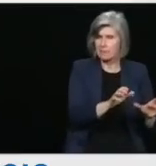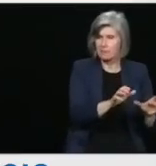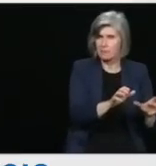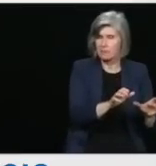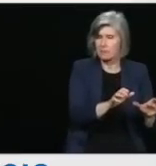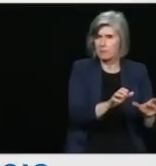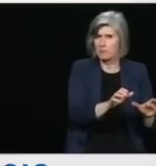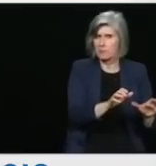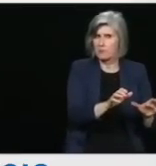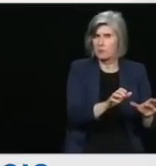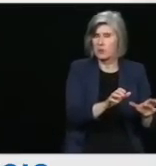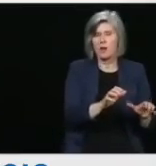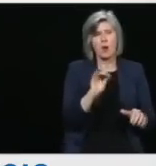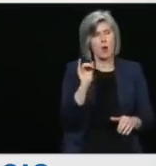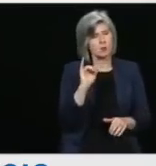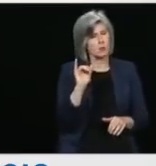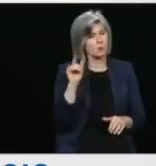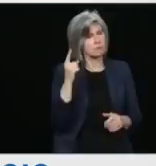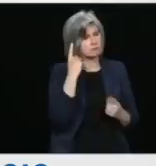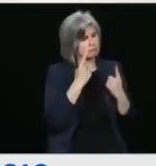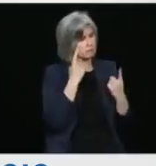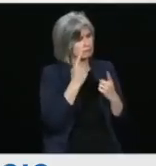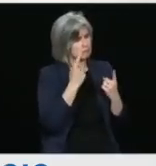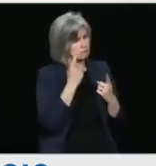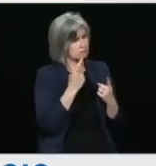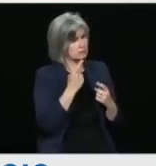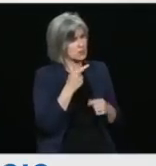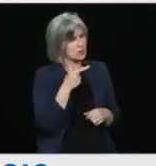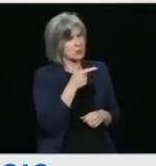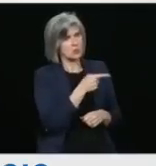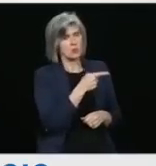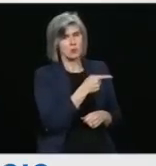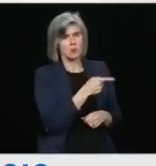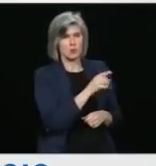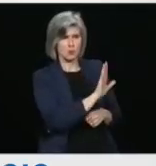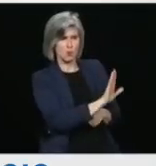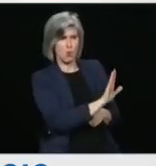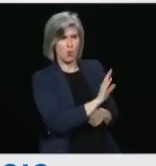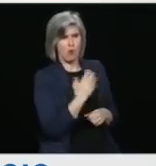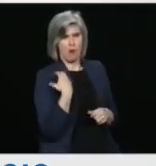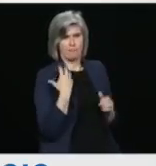intelligence officers at risk of potential prosecution